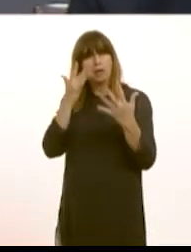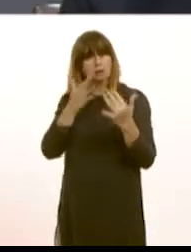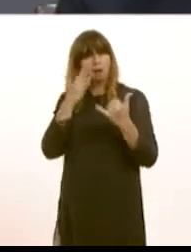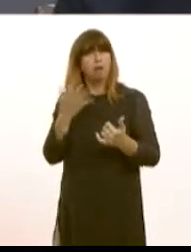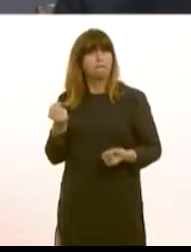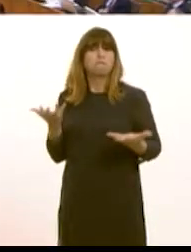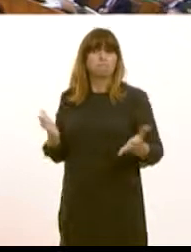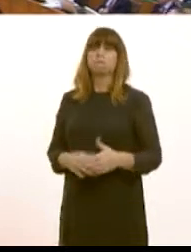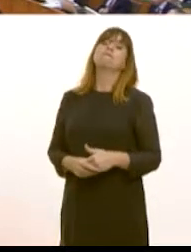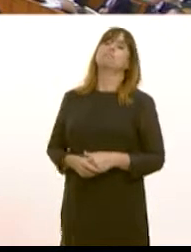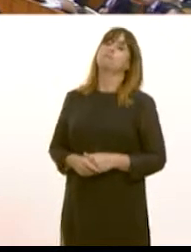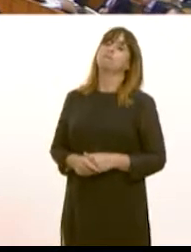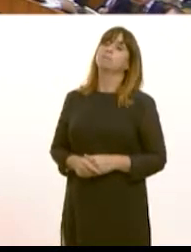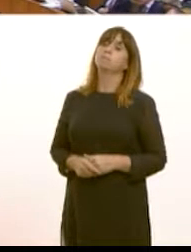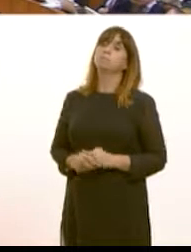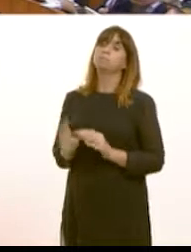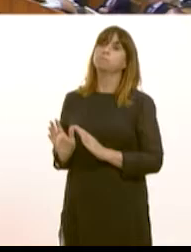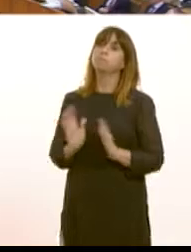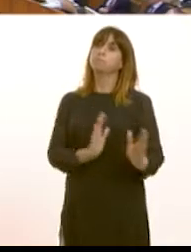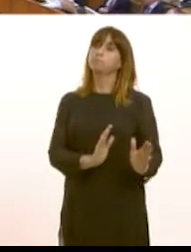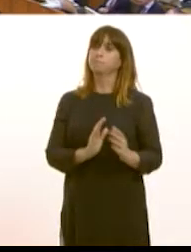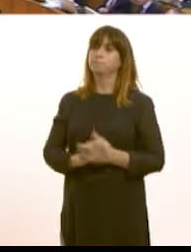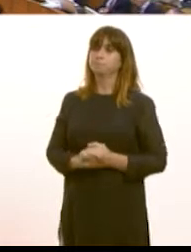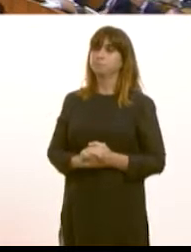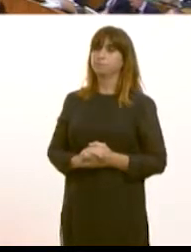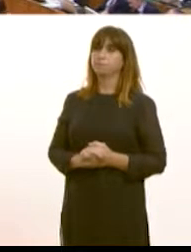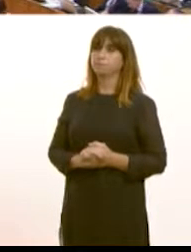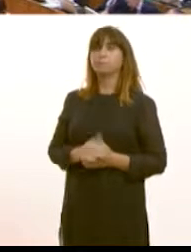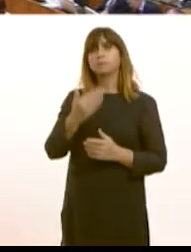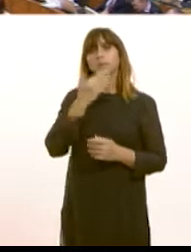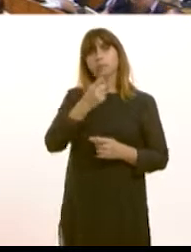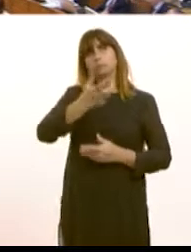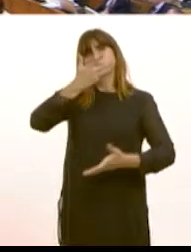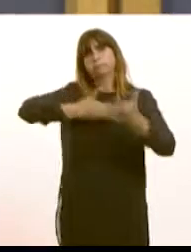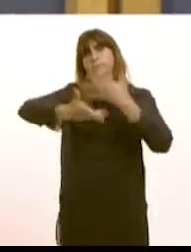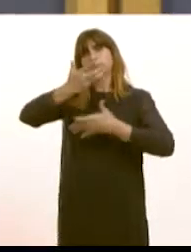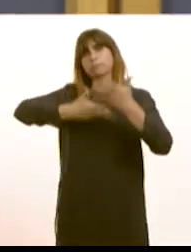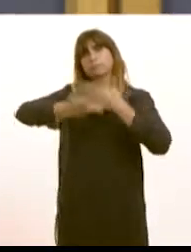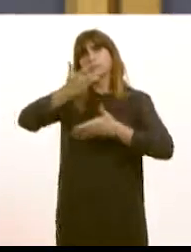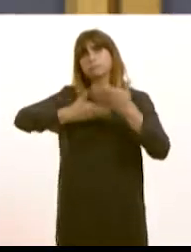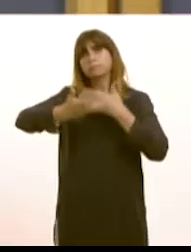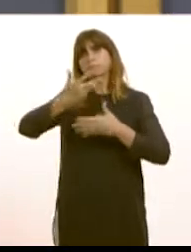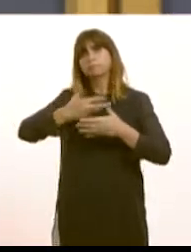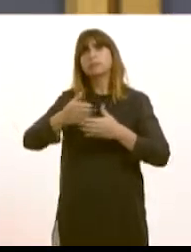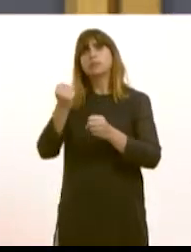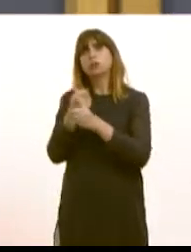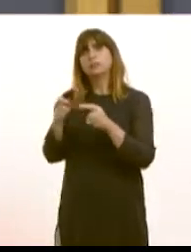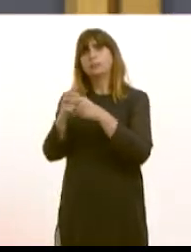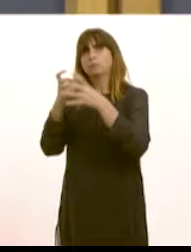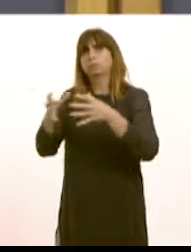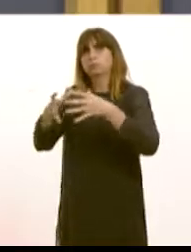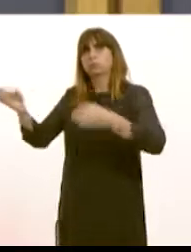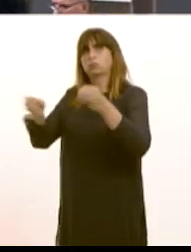Question 5 Lee Waters Question 5 Lee Waters First Minister will you provide an update on the Welsh Government's progress in recruiting more GPs